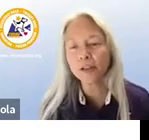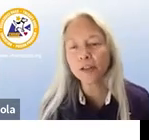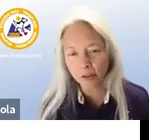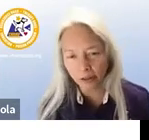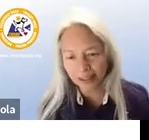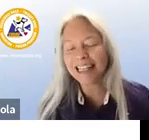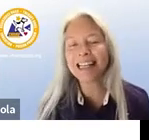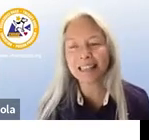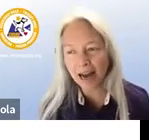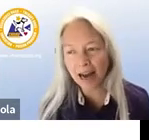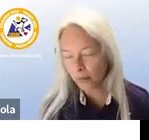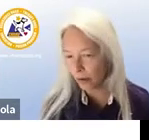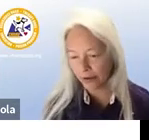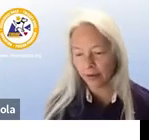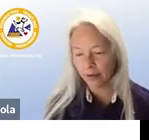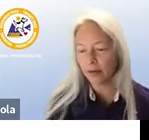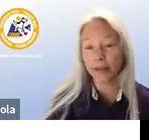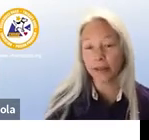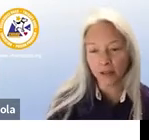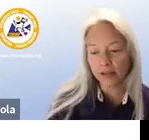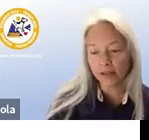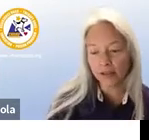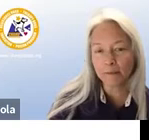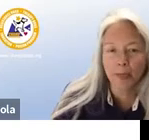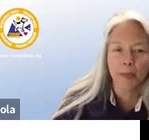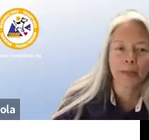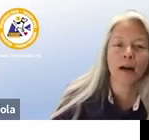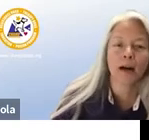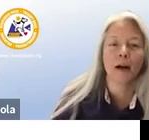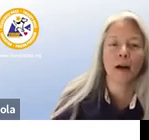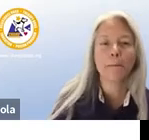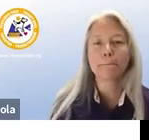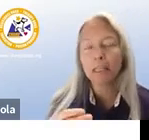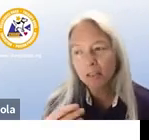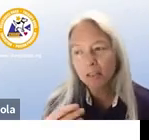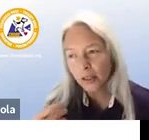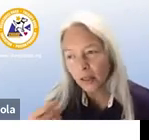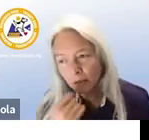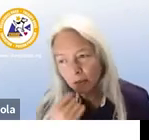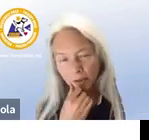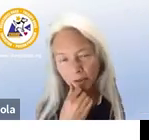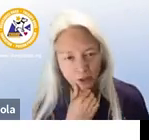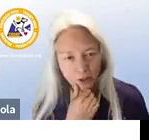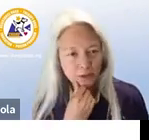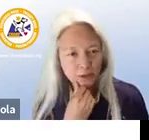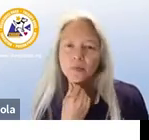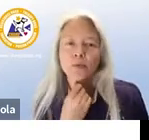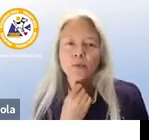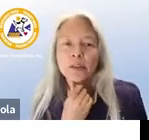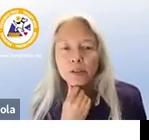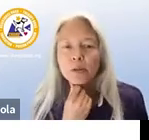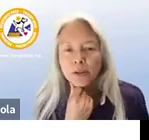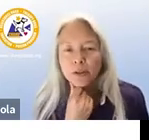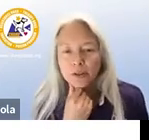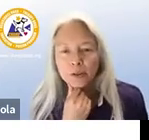requirement it is not required by any laws um if someone comes in with their dog there's